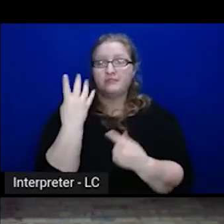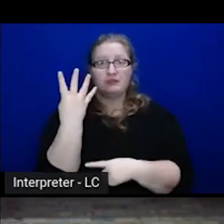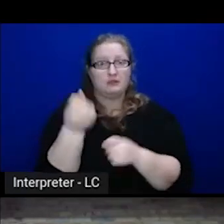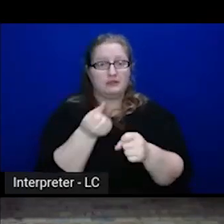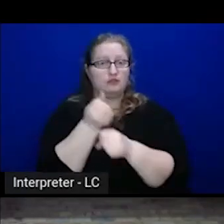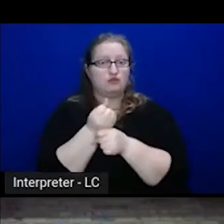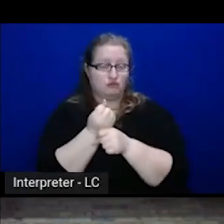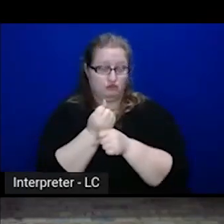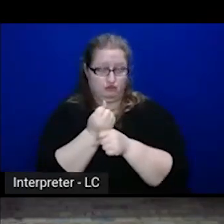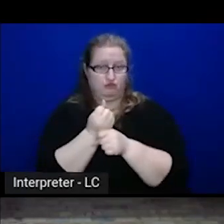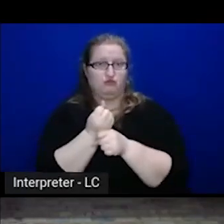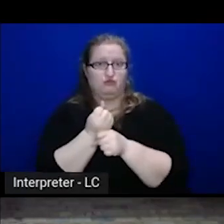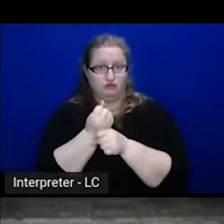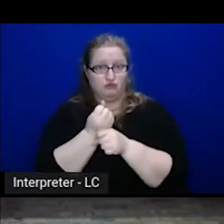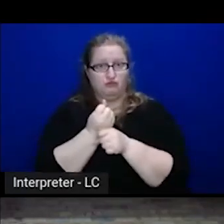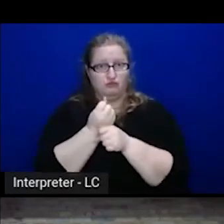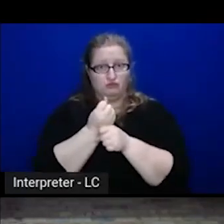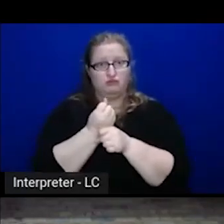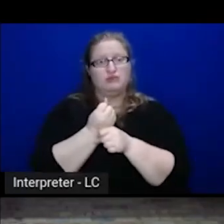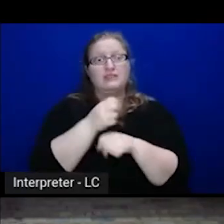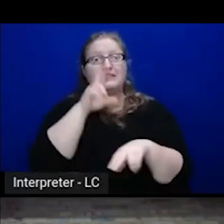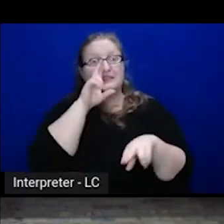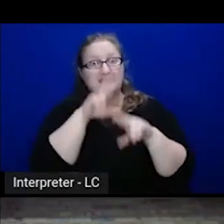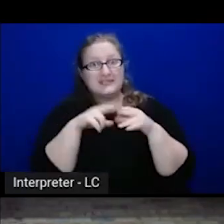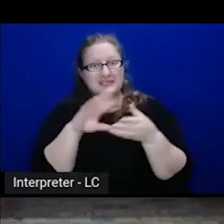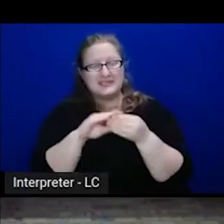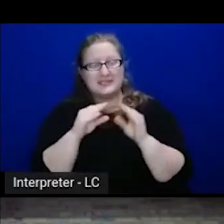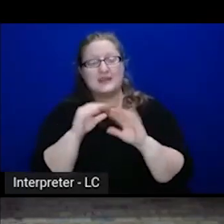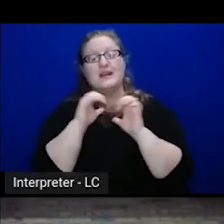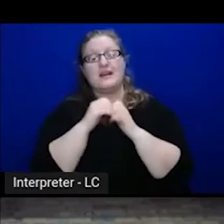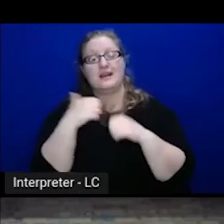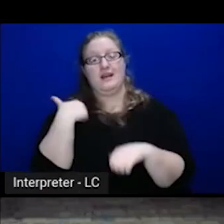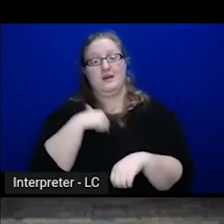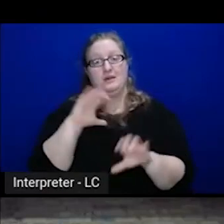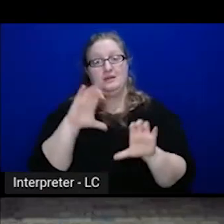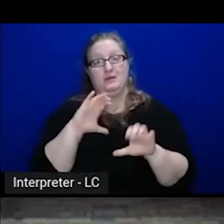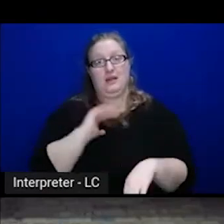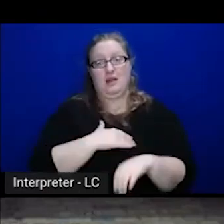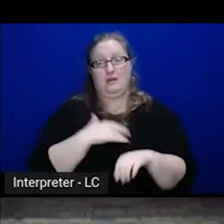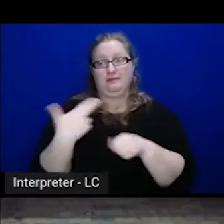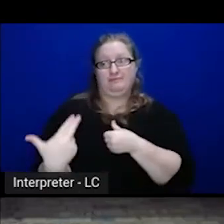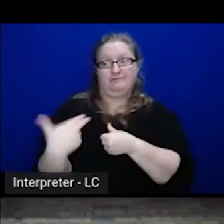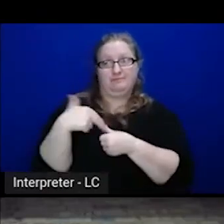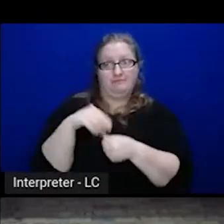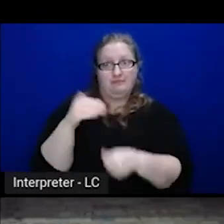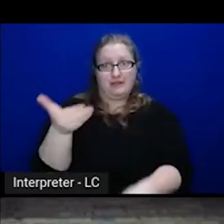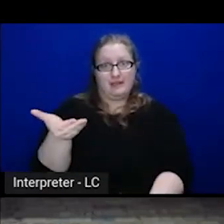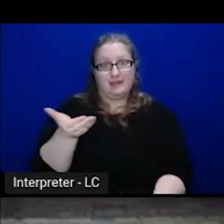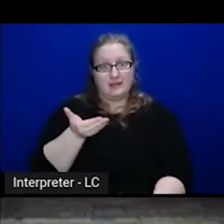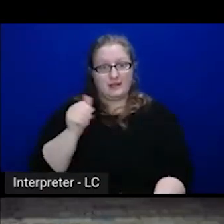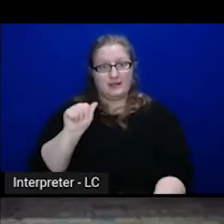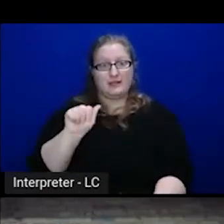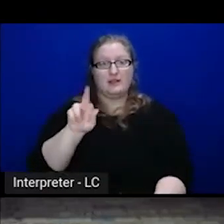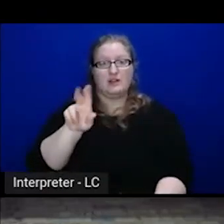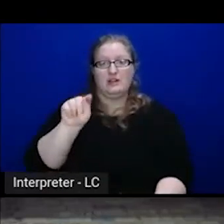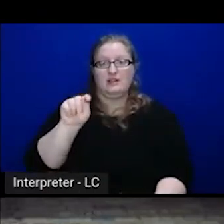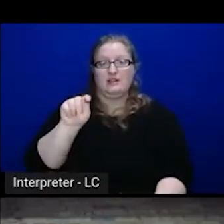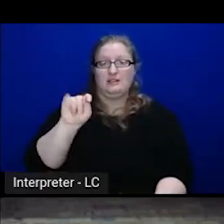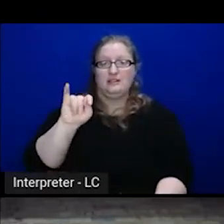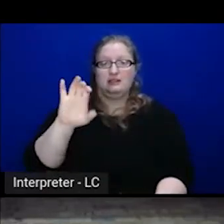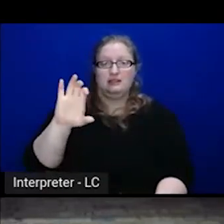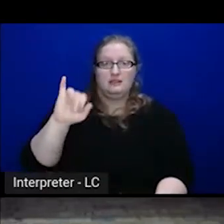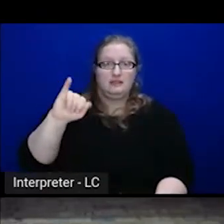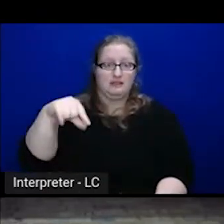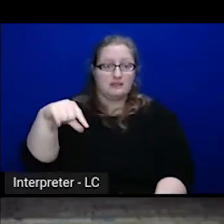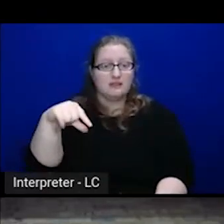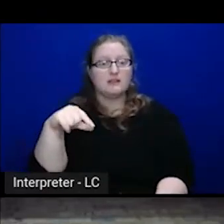I'll share a fun story. So the way that we do our onboarding and our hiring at Arctic is we always pre-face when we have someone